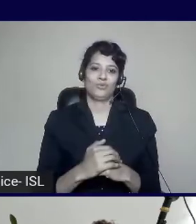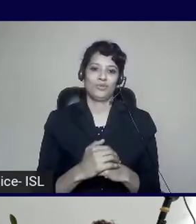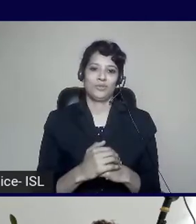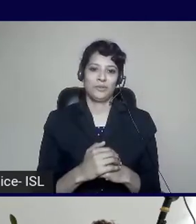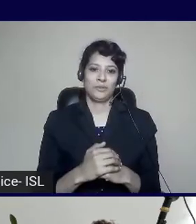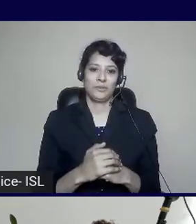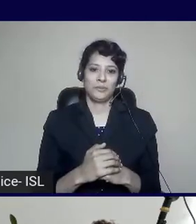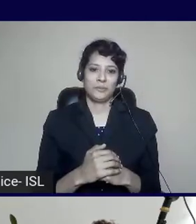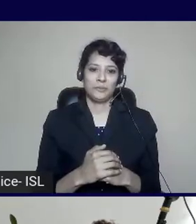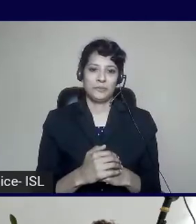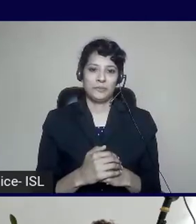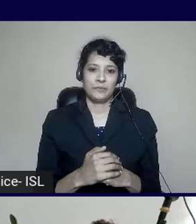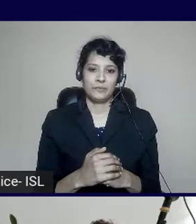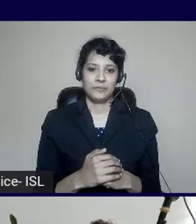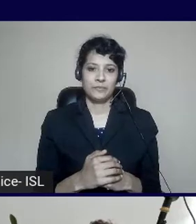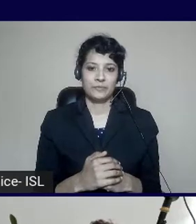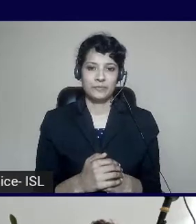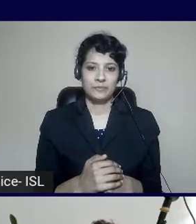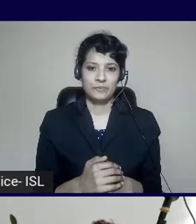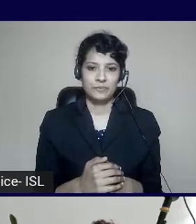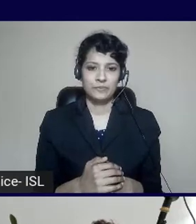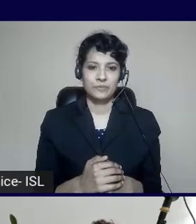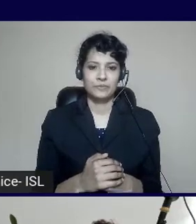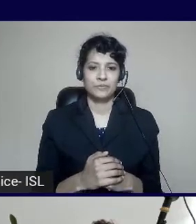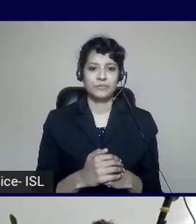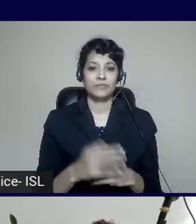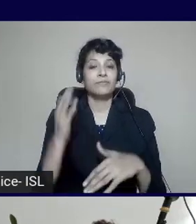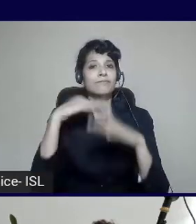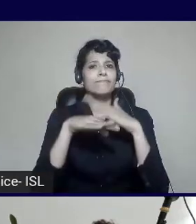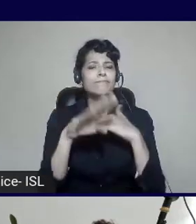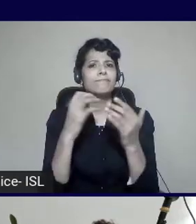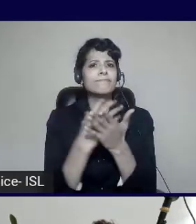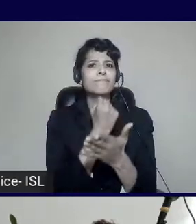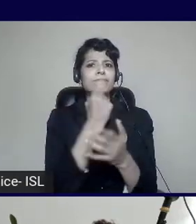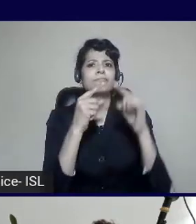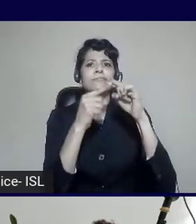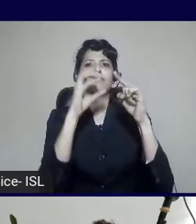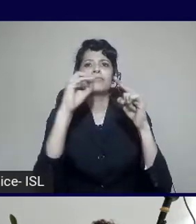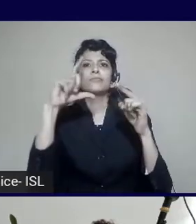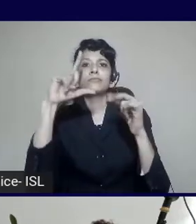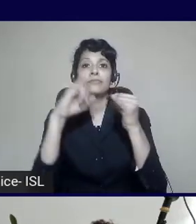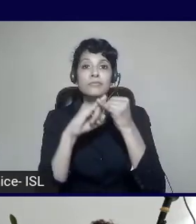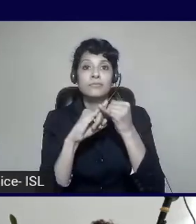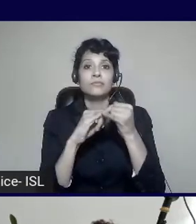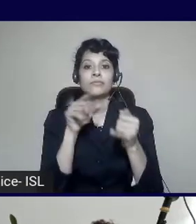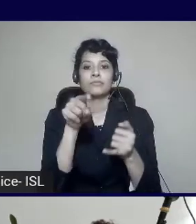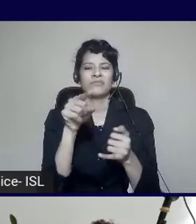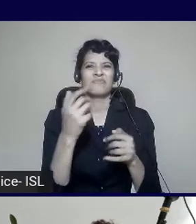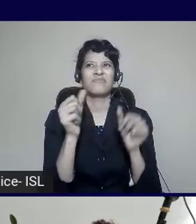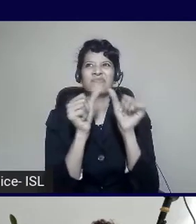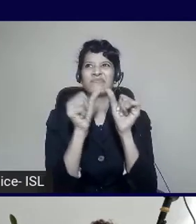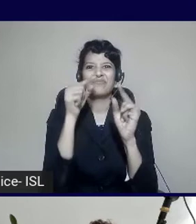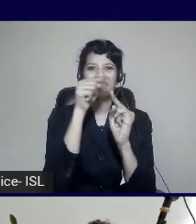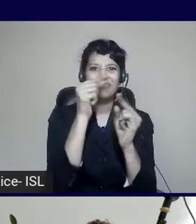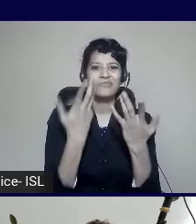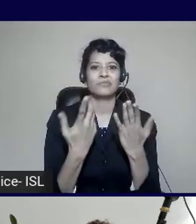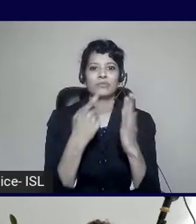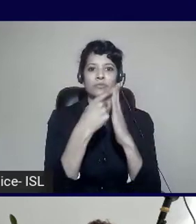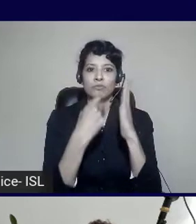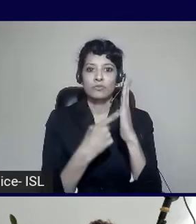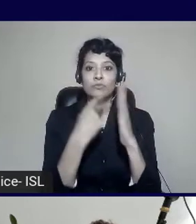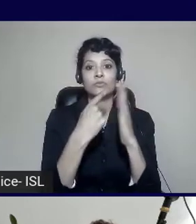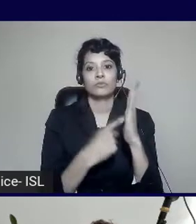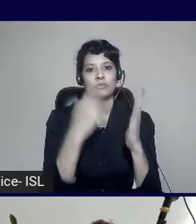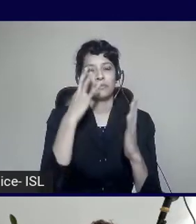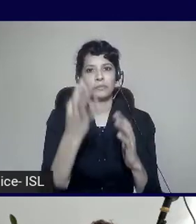to our accessibility tools. And they help me understand that using AI and rules to be accessible. And the most important tool